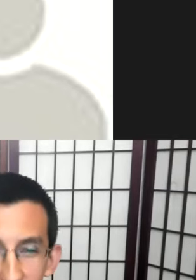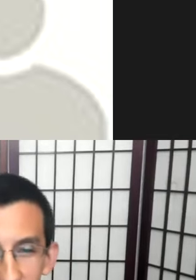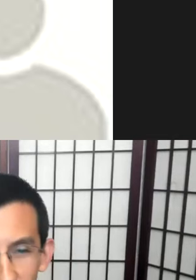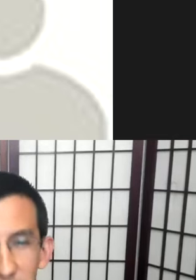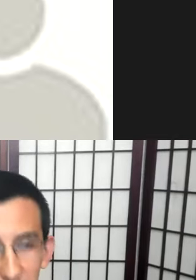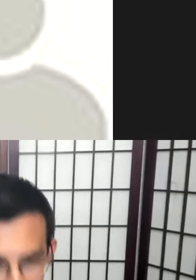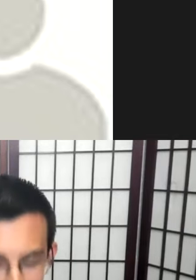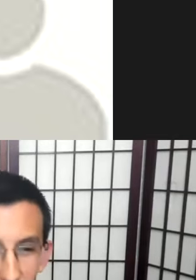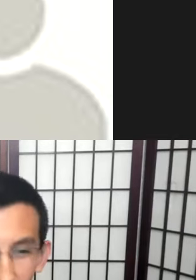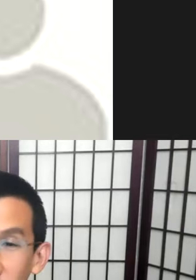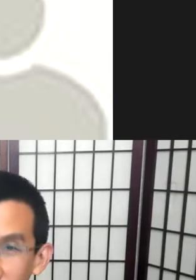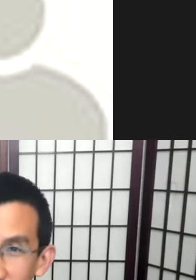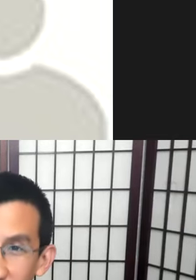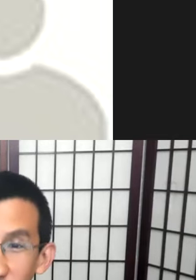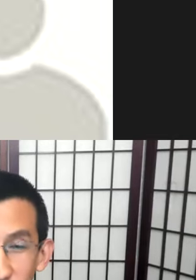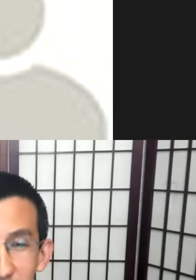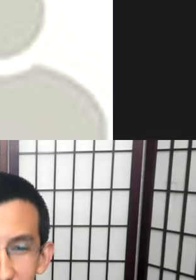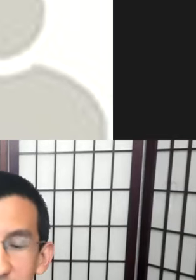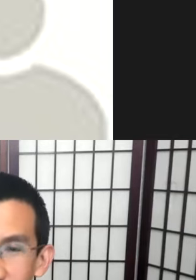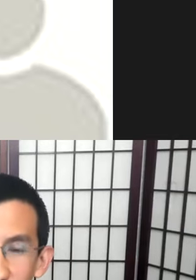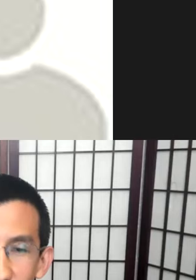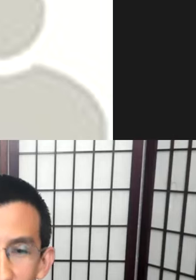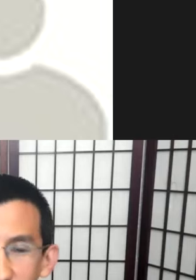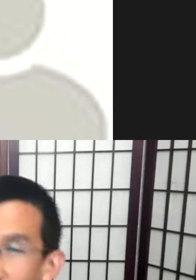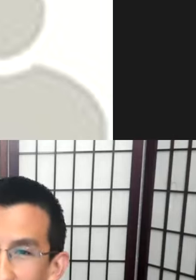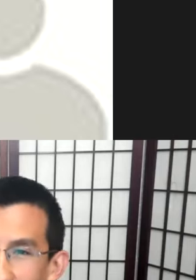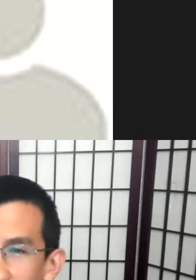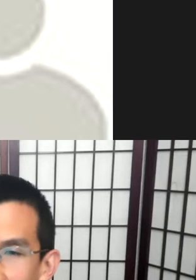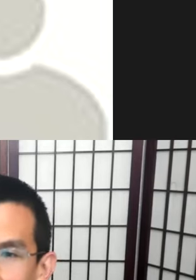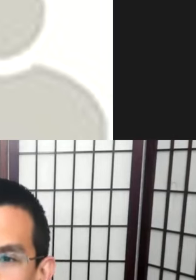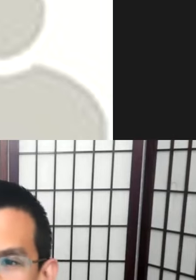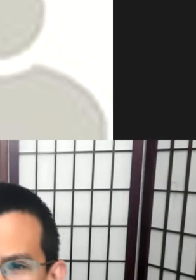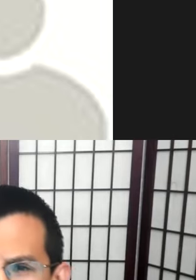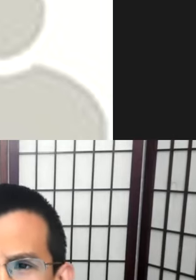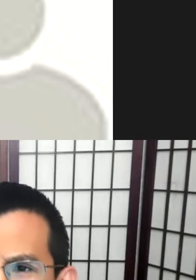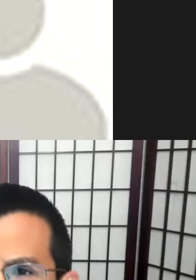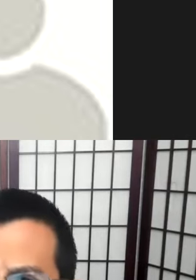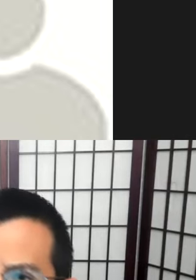compensated accordingly. Or perhaps the language work is their job, and they need to earn a living.